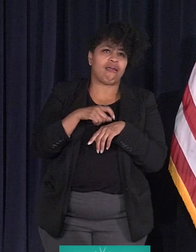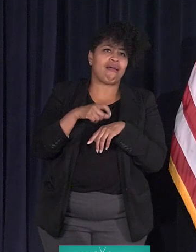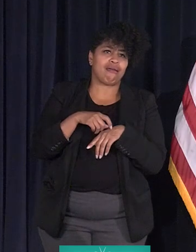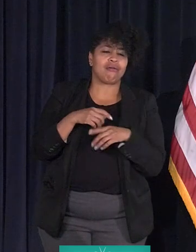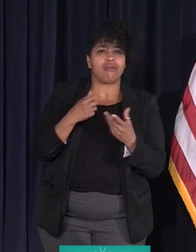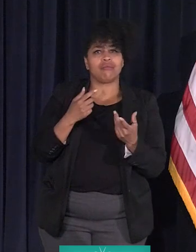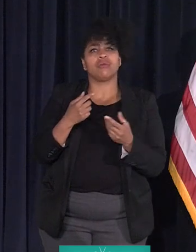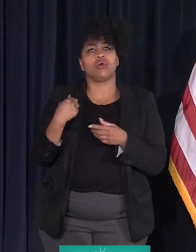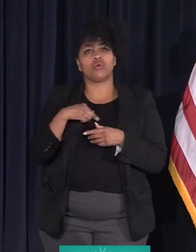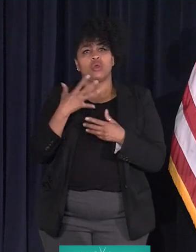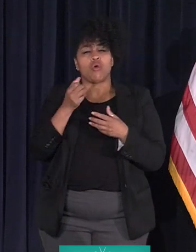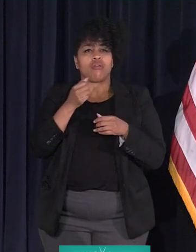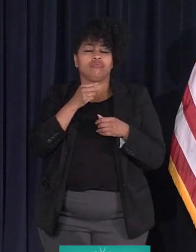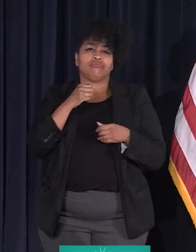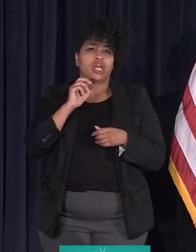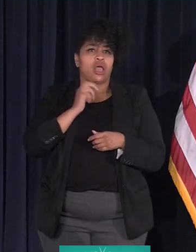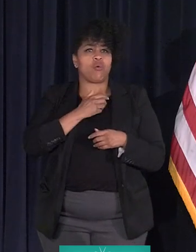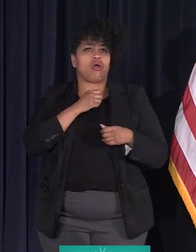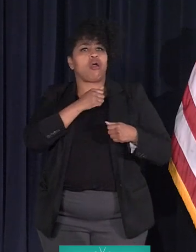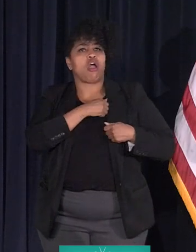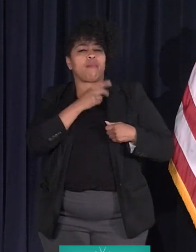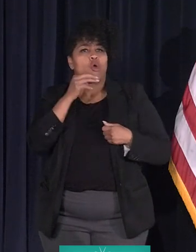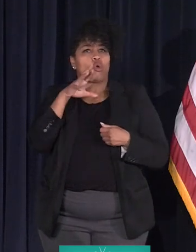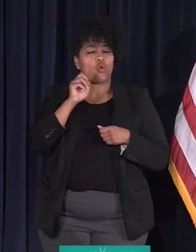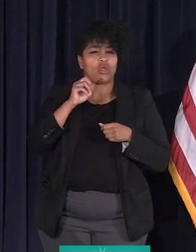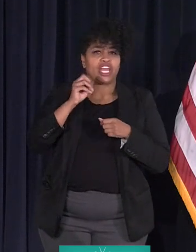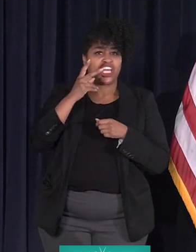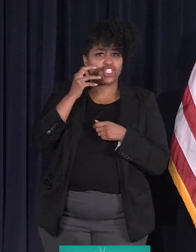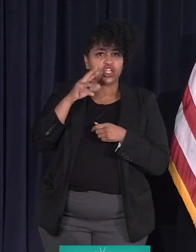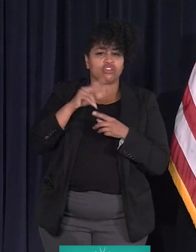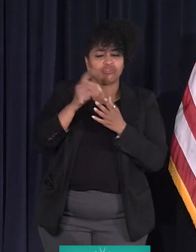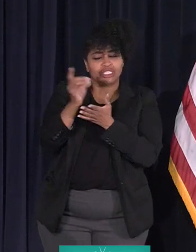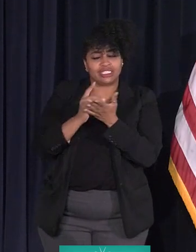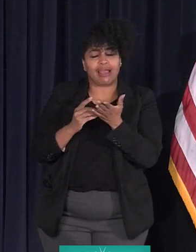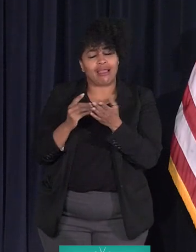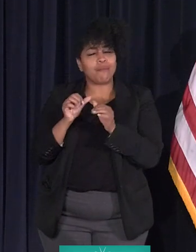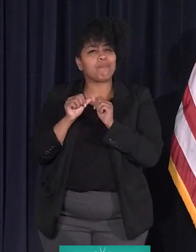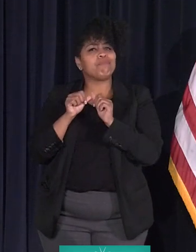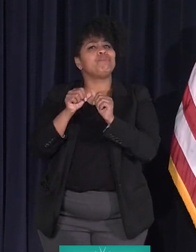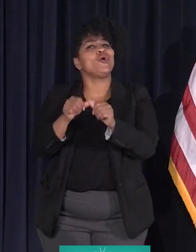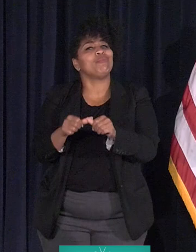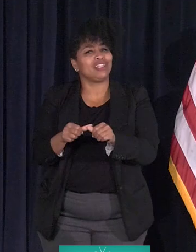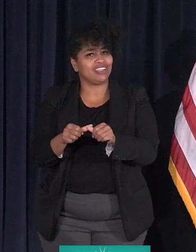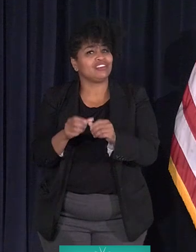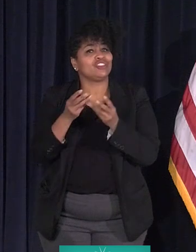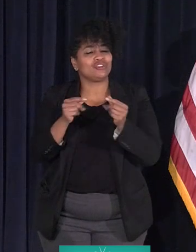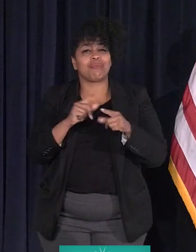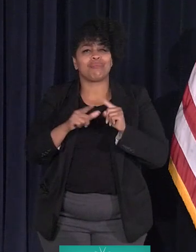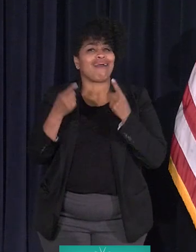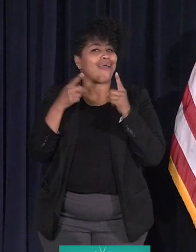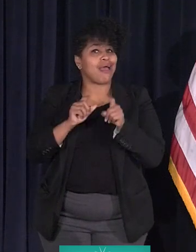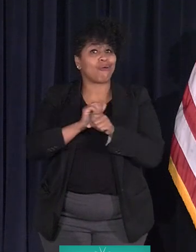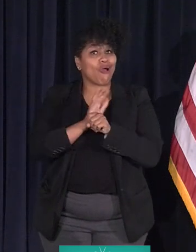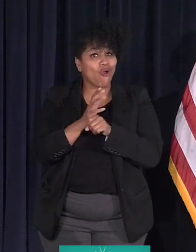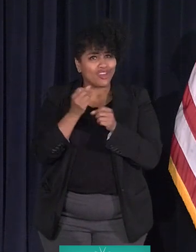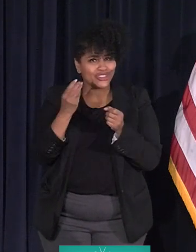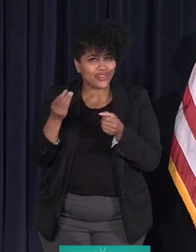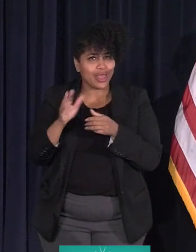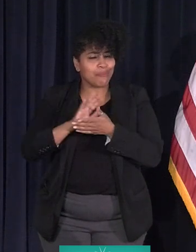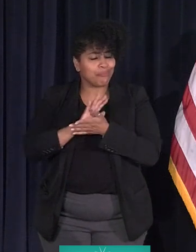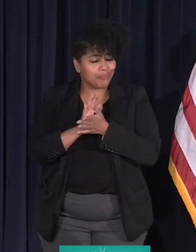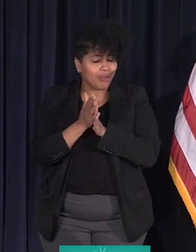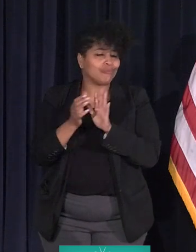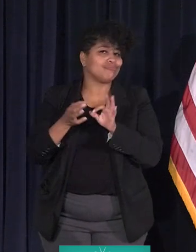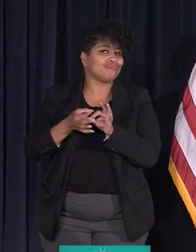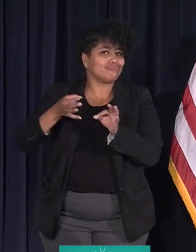We'd like the Army Corps of Engineers to help us design some permanent solutions, but they also got backed up with COVID. But I think